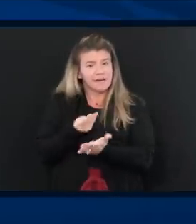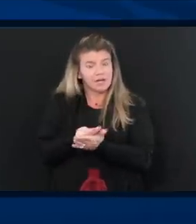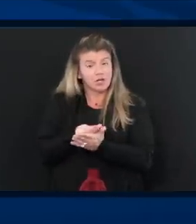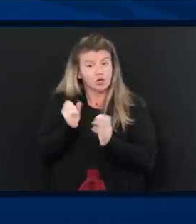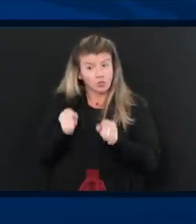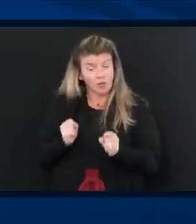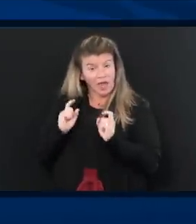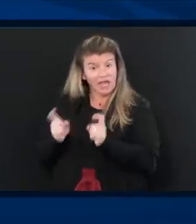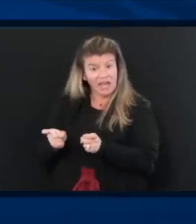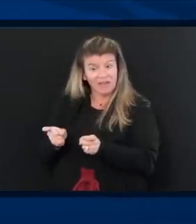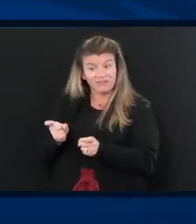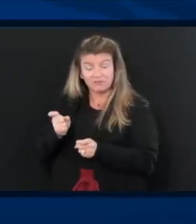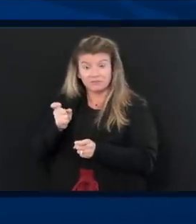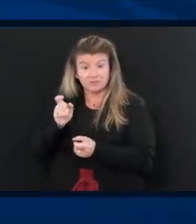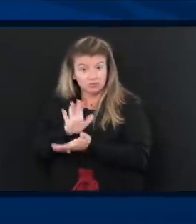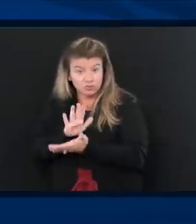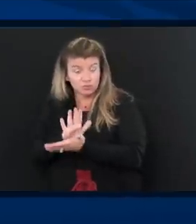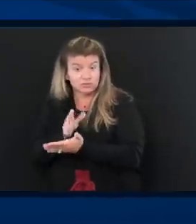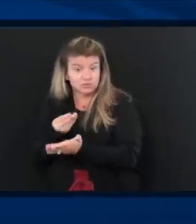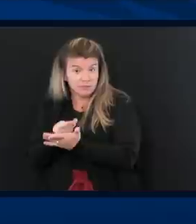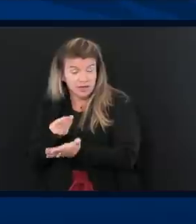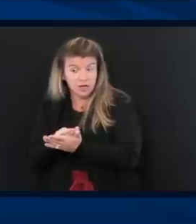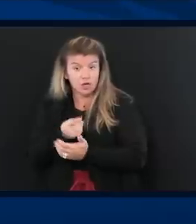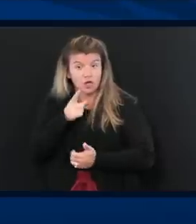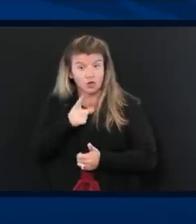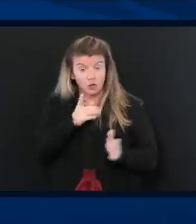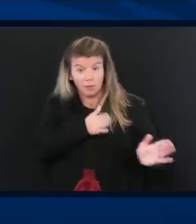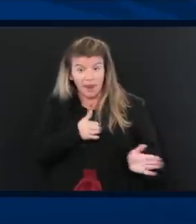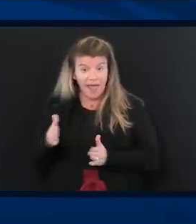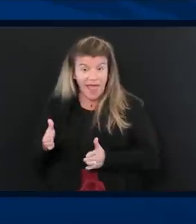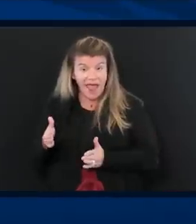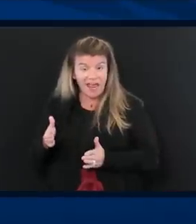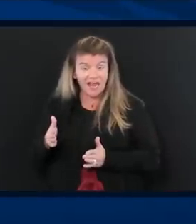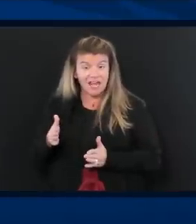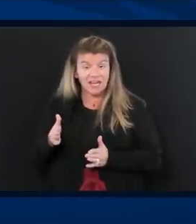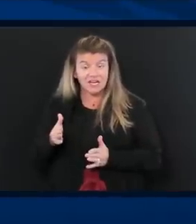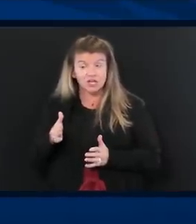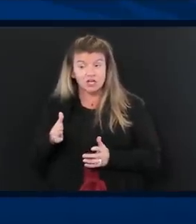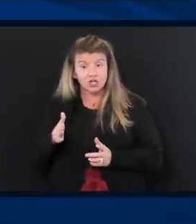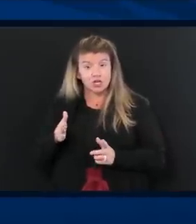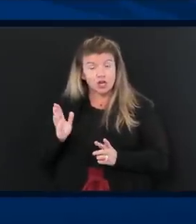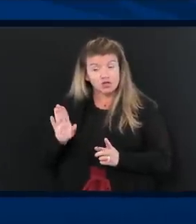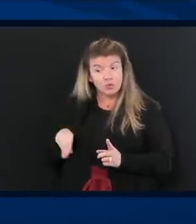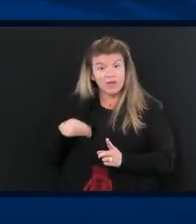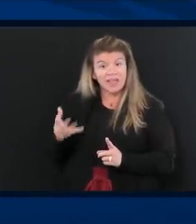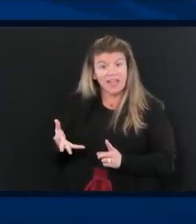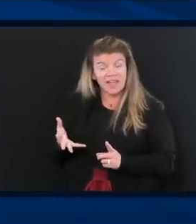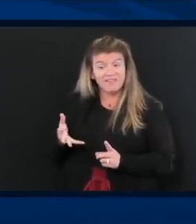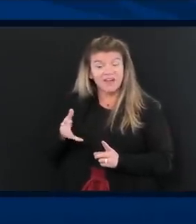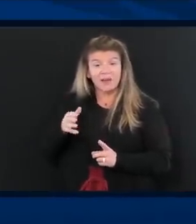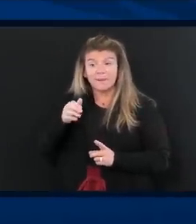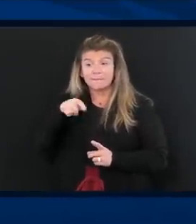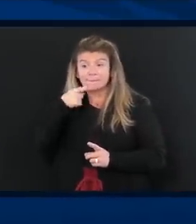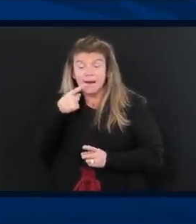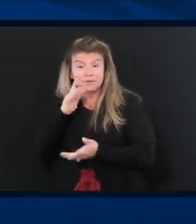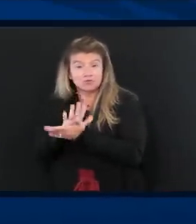considering giving CARES Act money to help public schools function as nearly as they can to private schools?